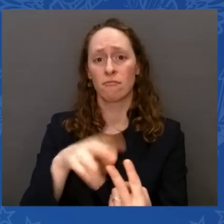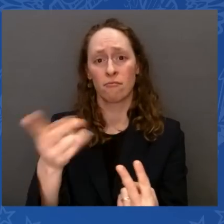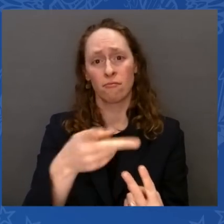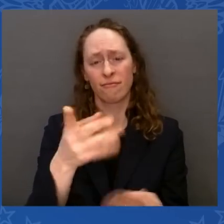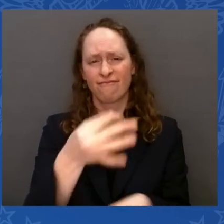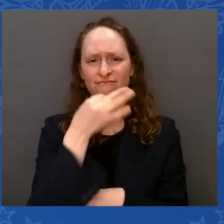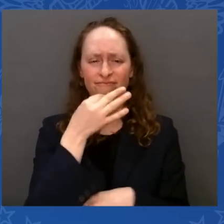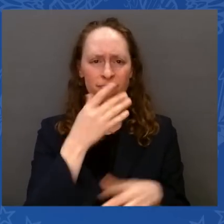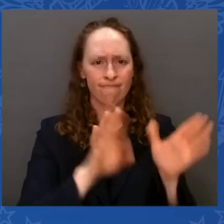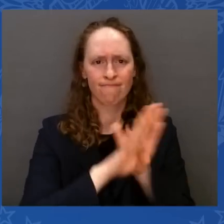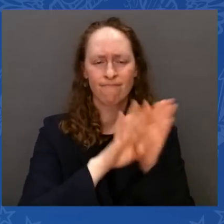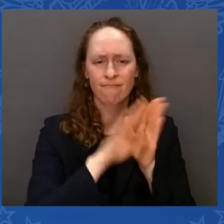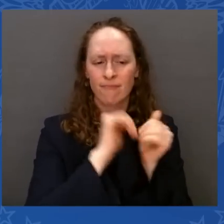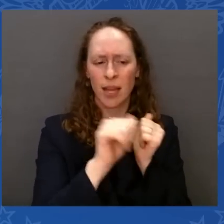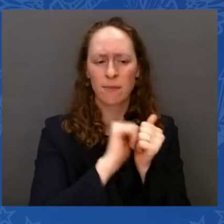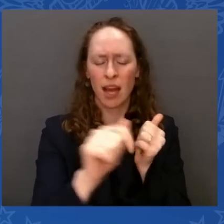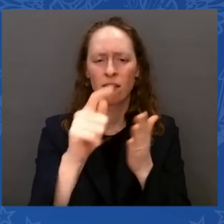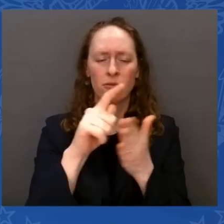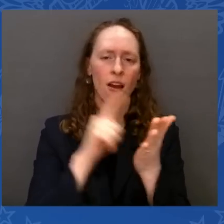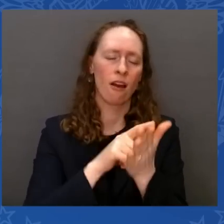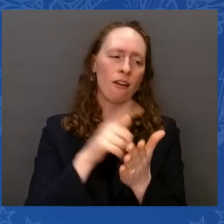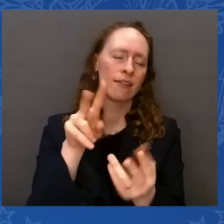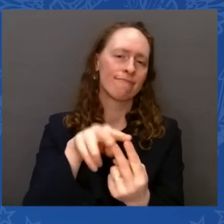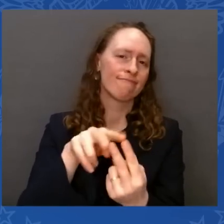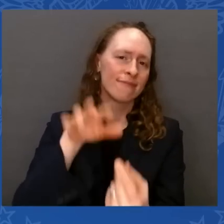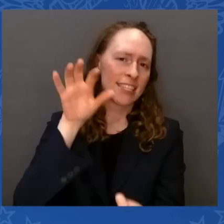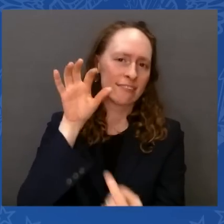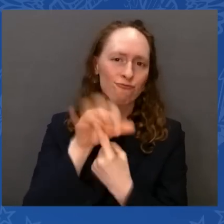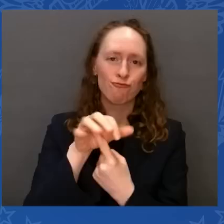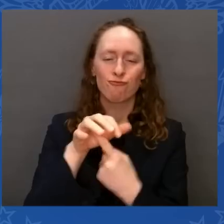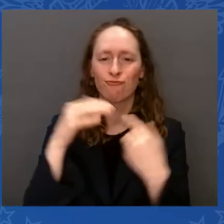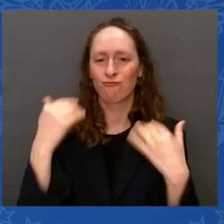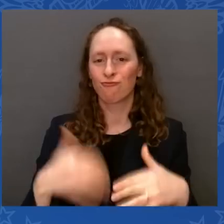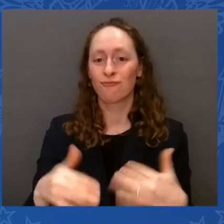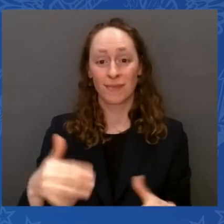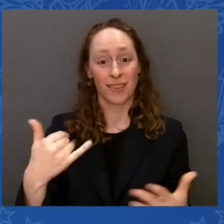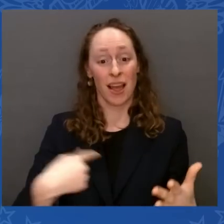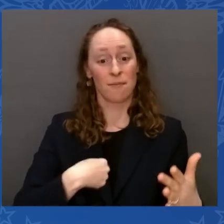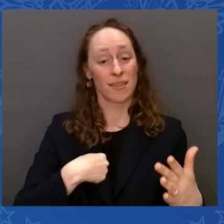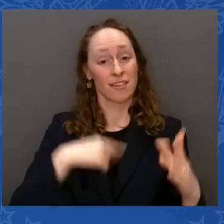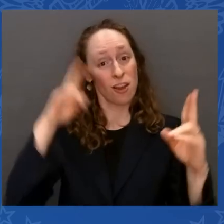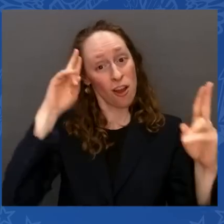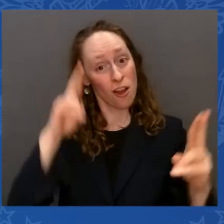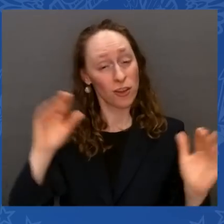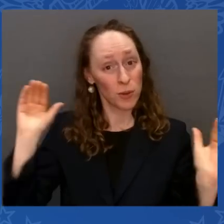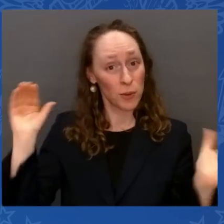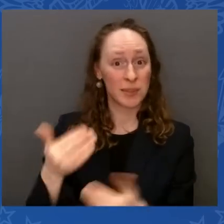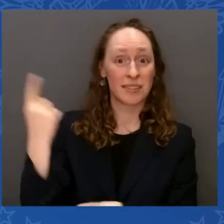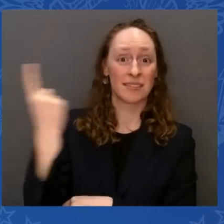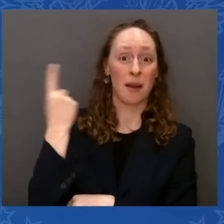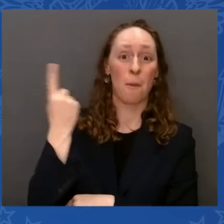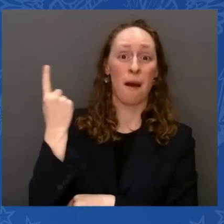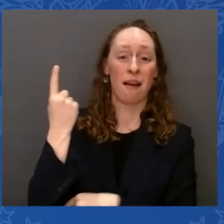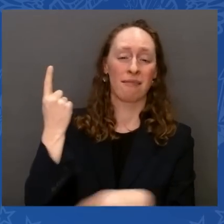introduction. He is a leader for such a time as this.